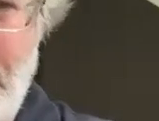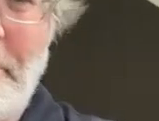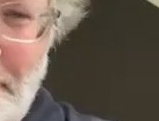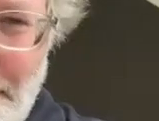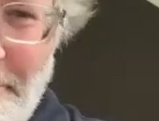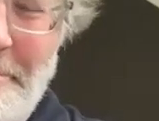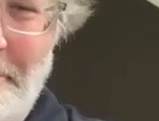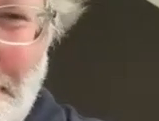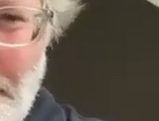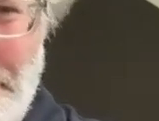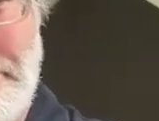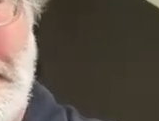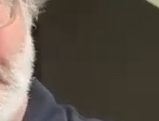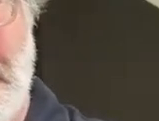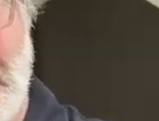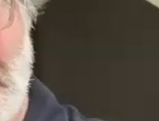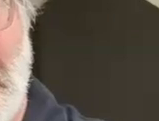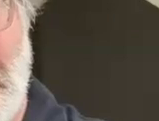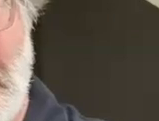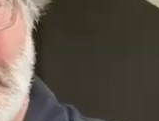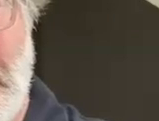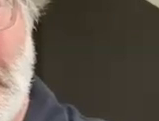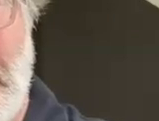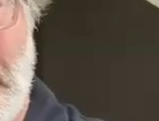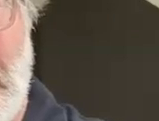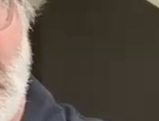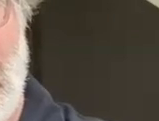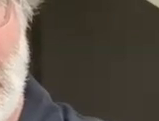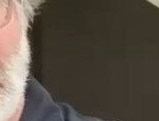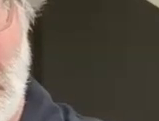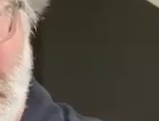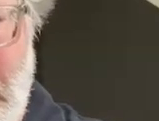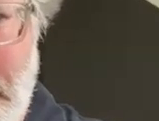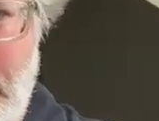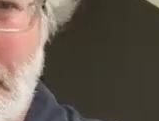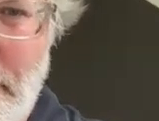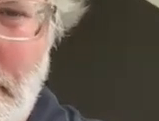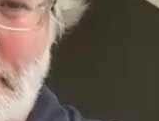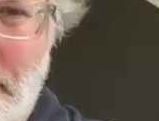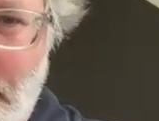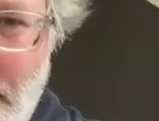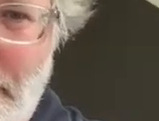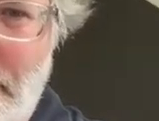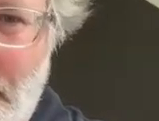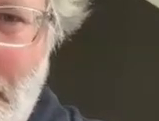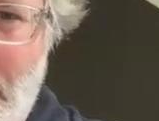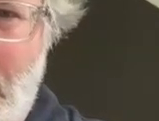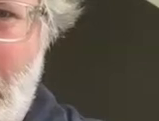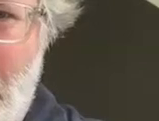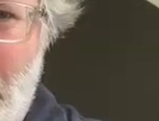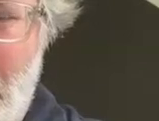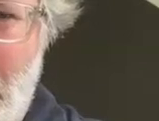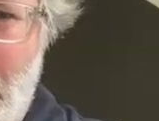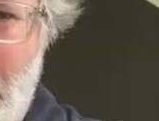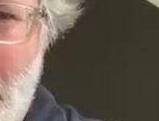know this grade eight student saying isn't there a way that people can pull their investments from you know companies that invest in climate change you know that